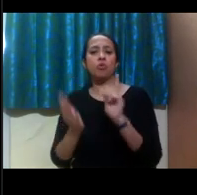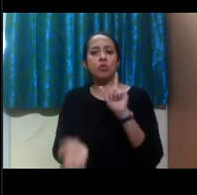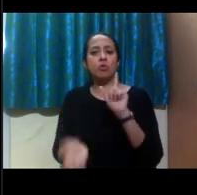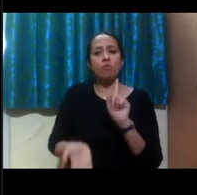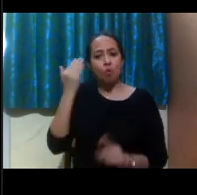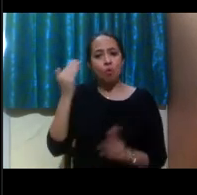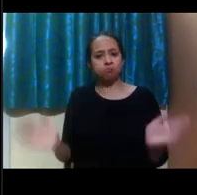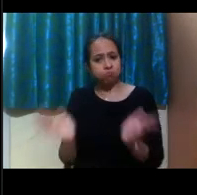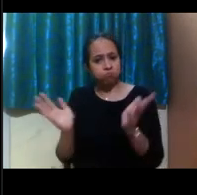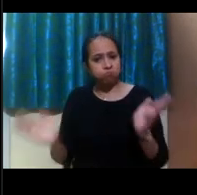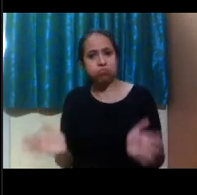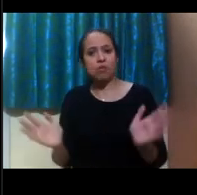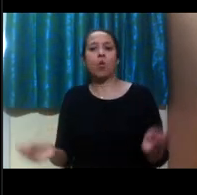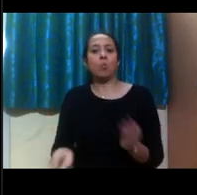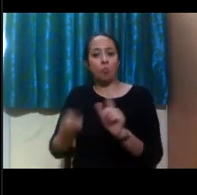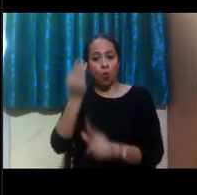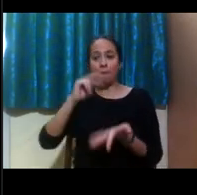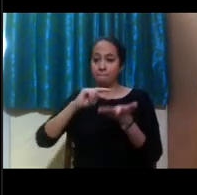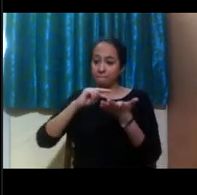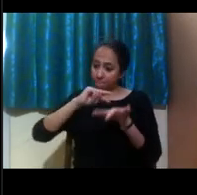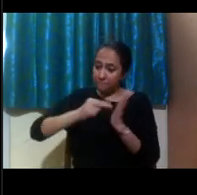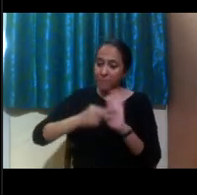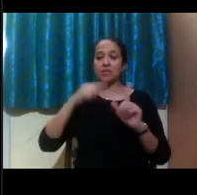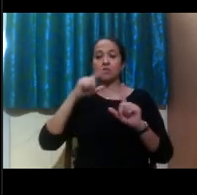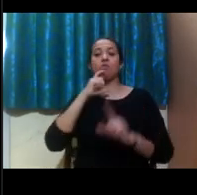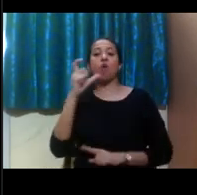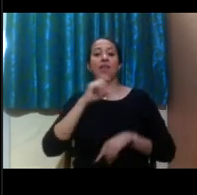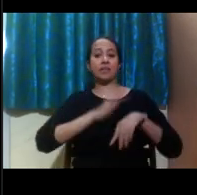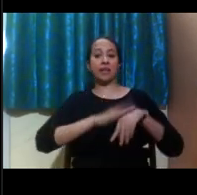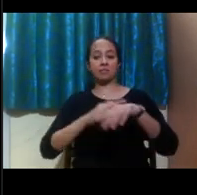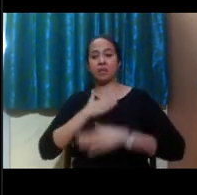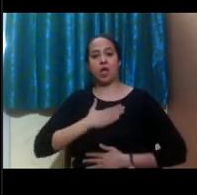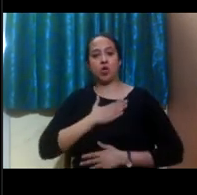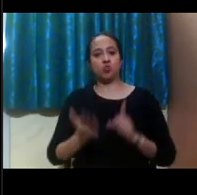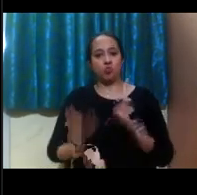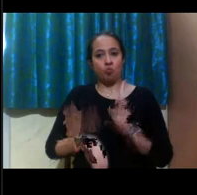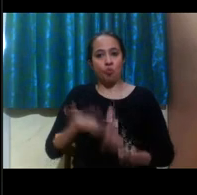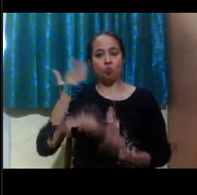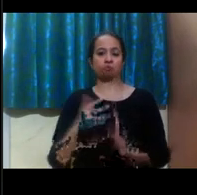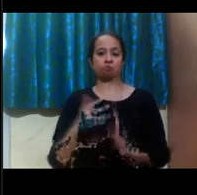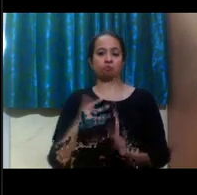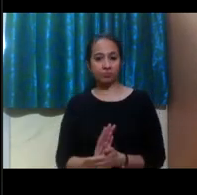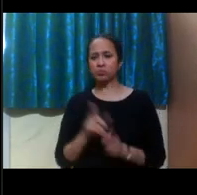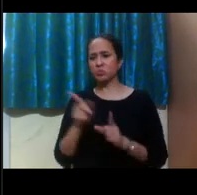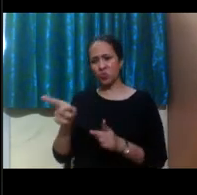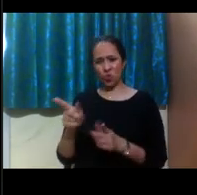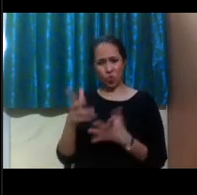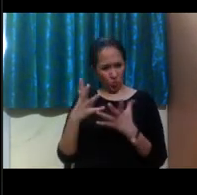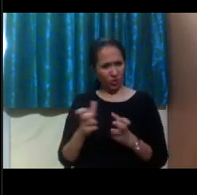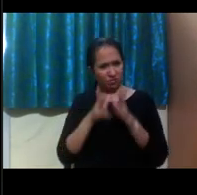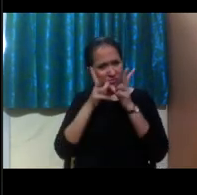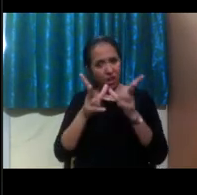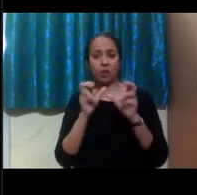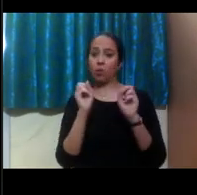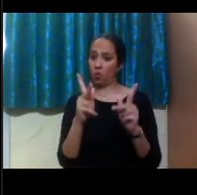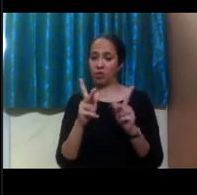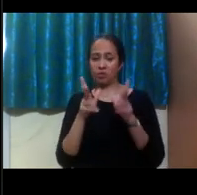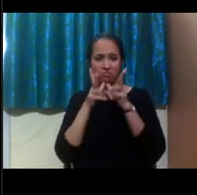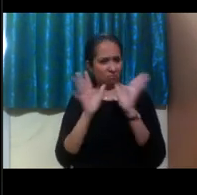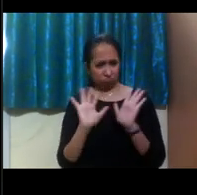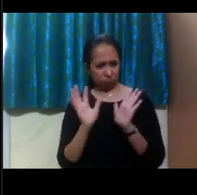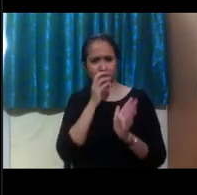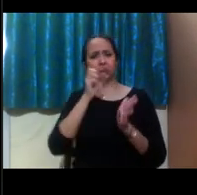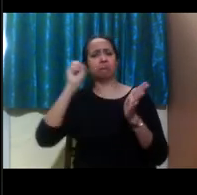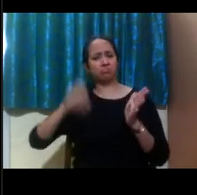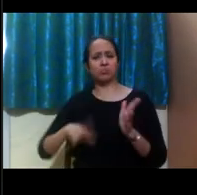to make your the college experience more inclusive for you. But you don't have to talk about your disability if you don't want to, just your accommodations. And